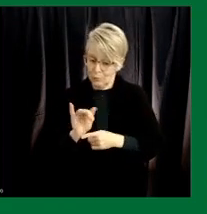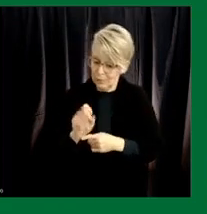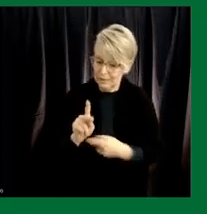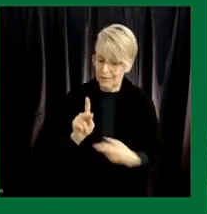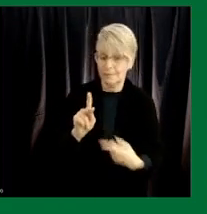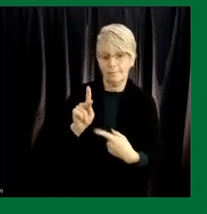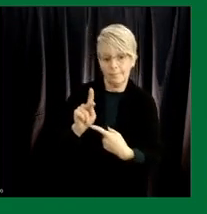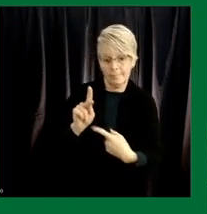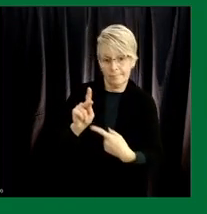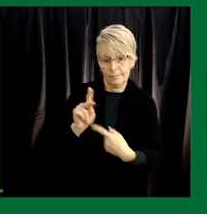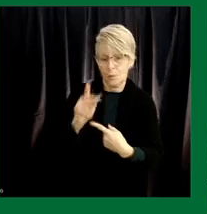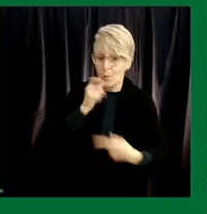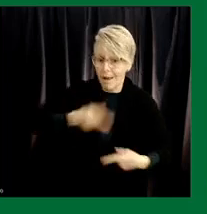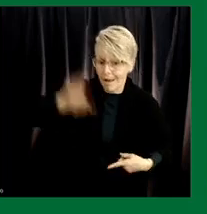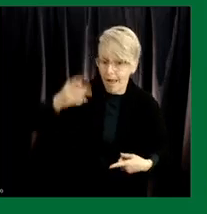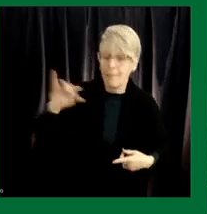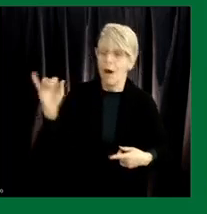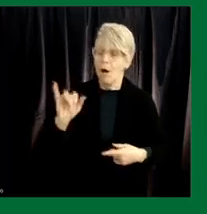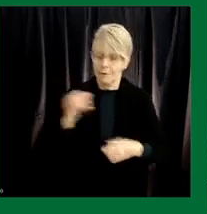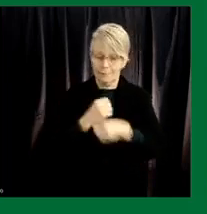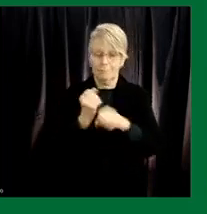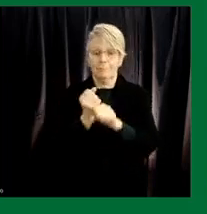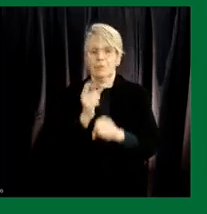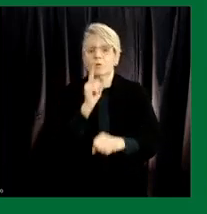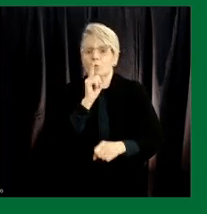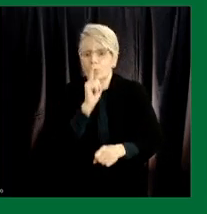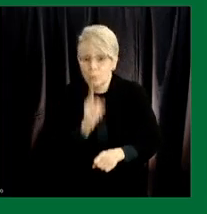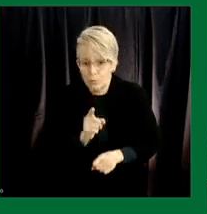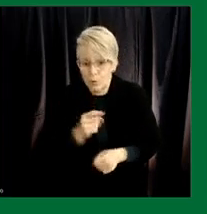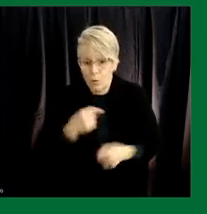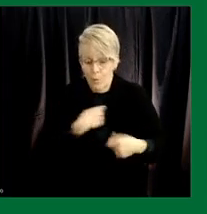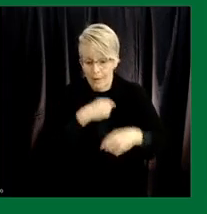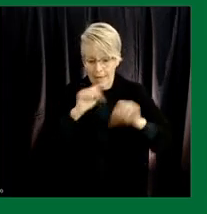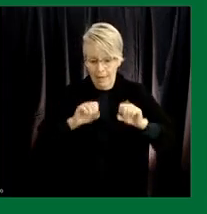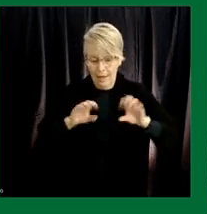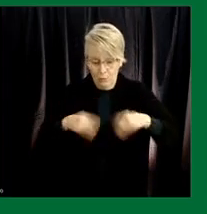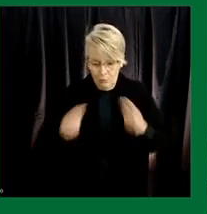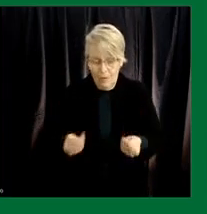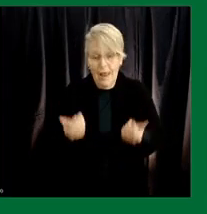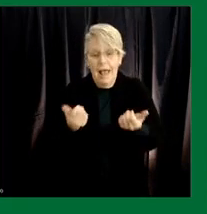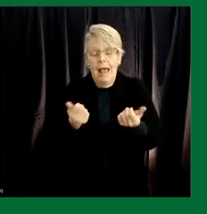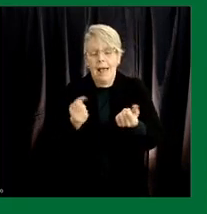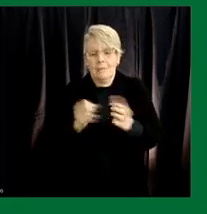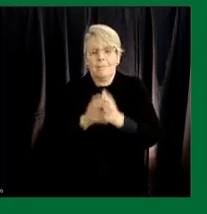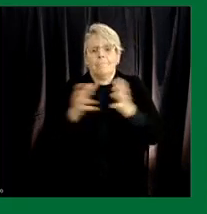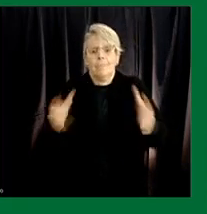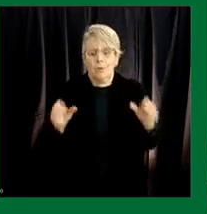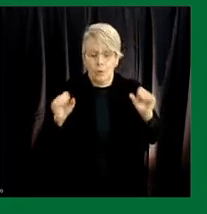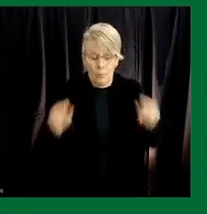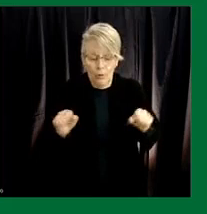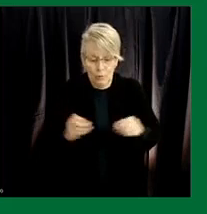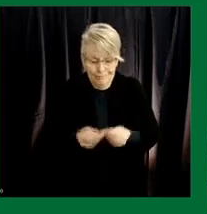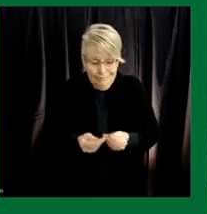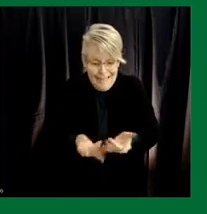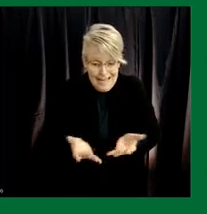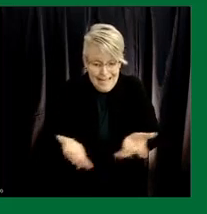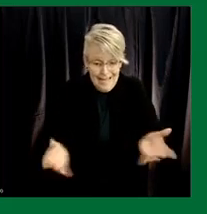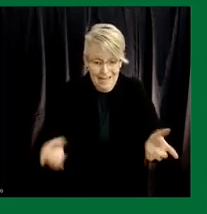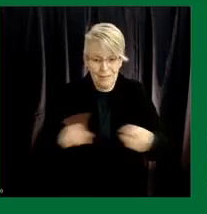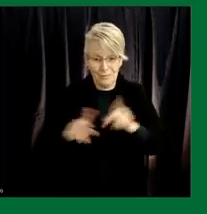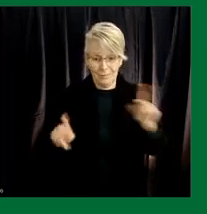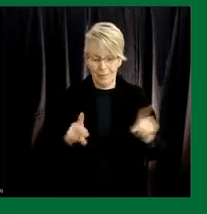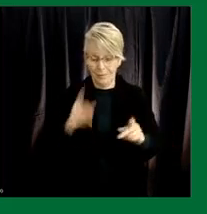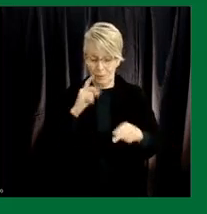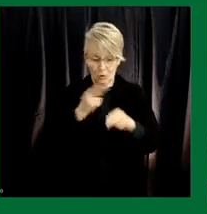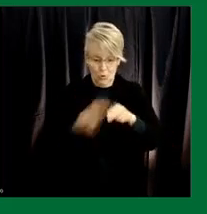ensuring that we can preserve the capacity to provide as many vaccines to saskatchewan residents as possible in a shorter time